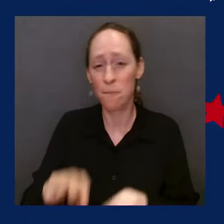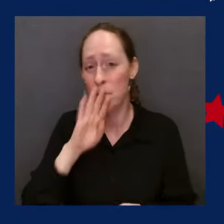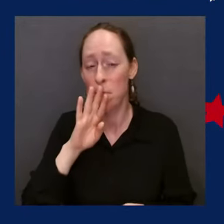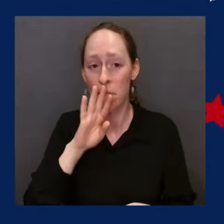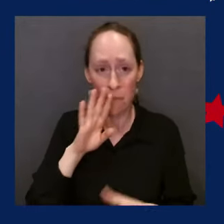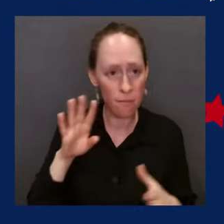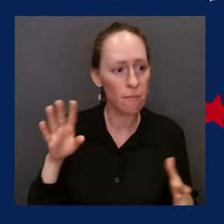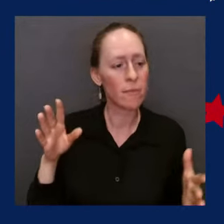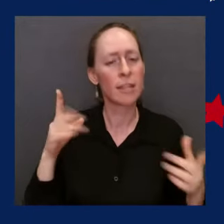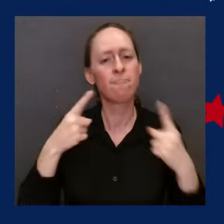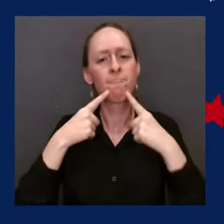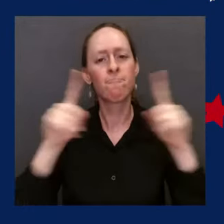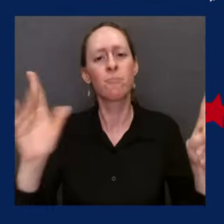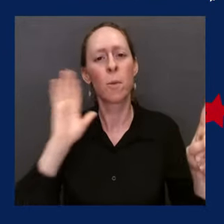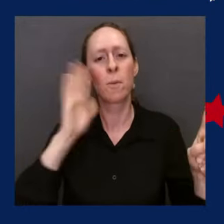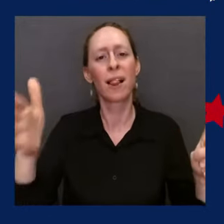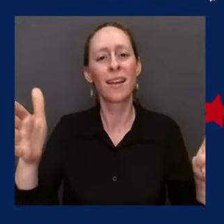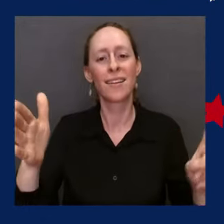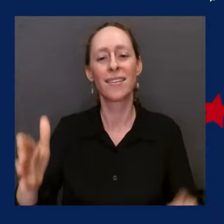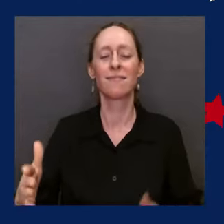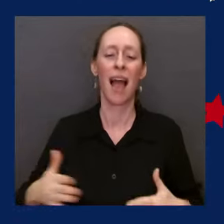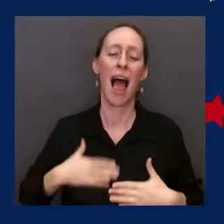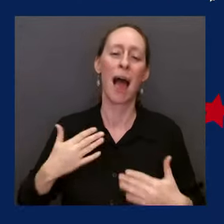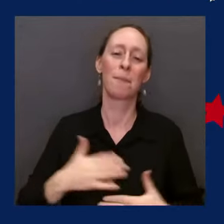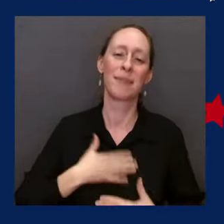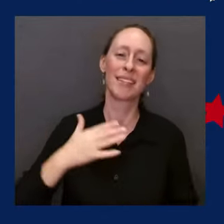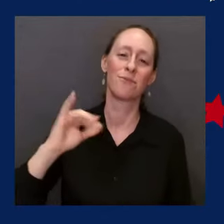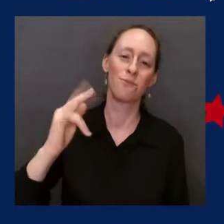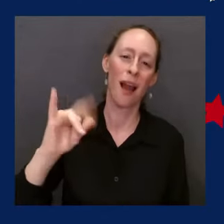God protect our troops. Thank you, thank you, thank you.